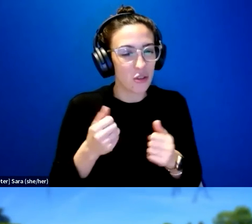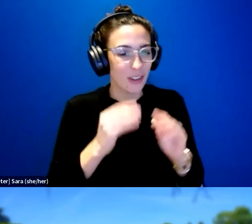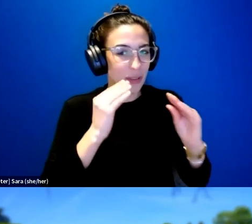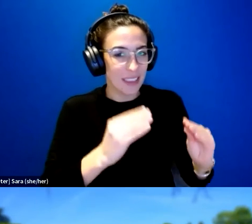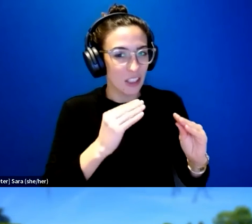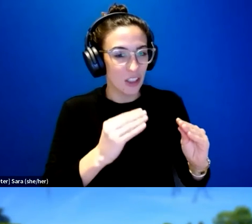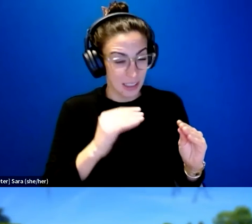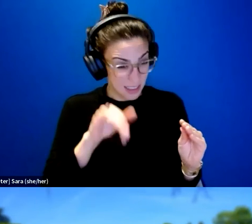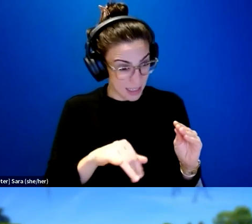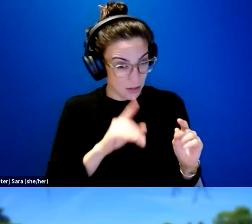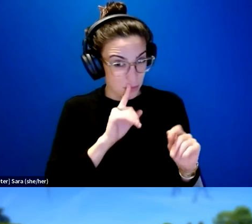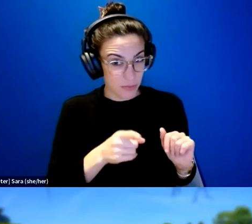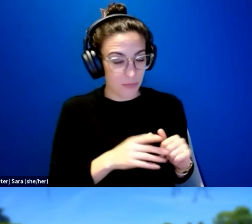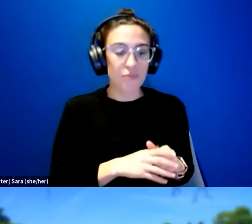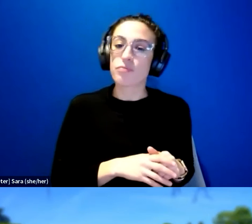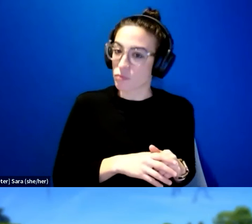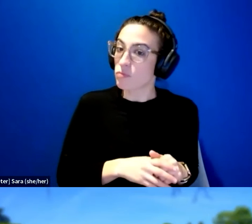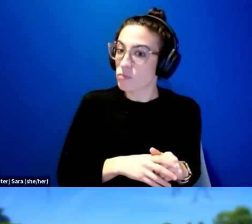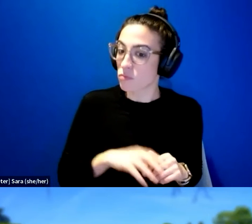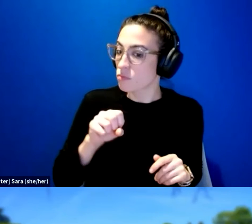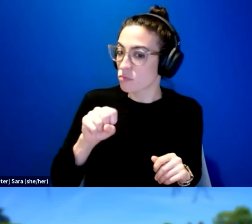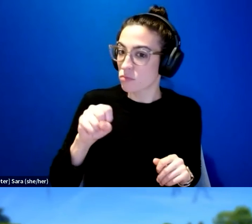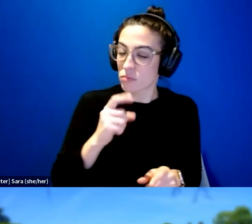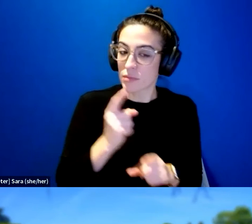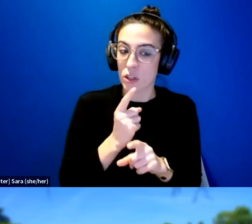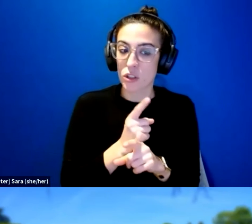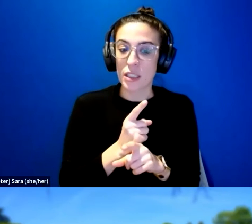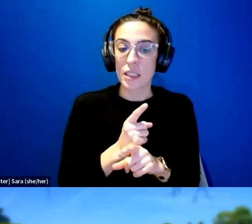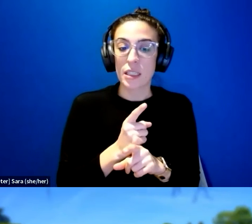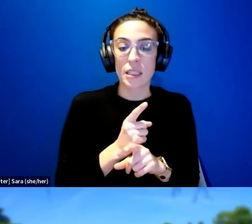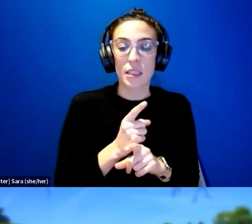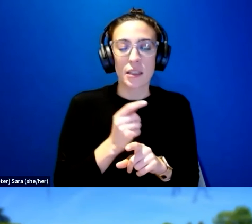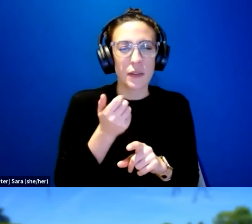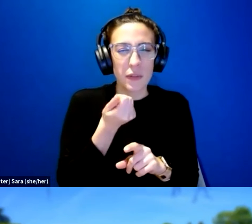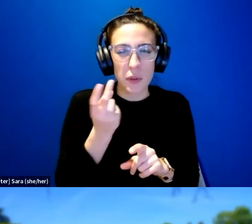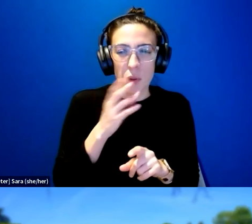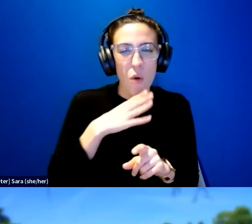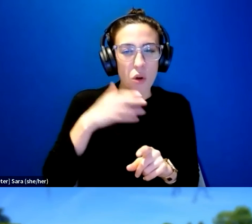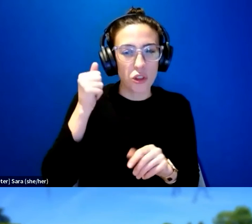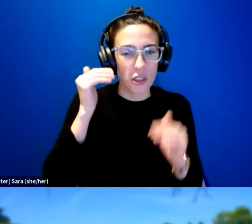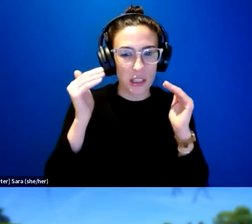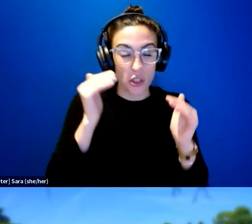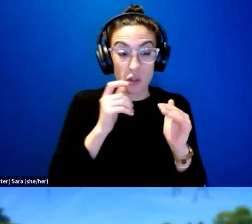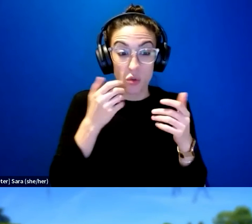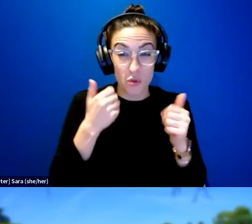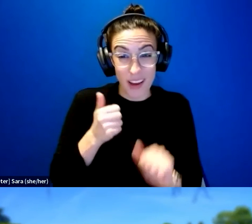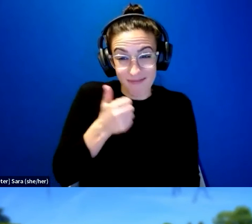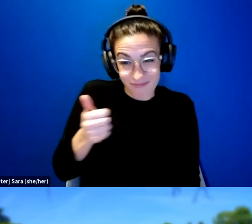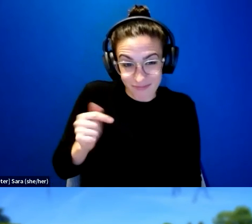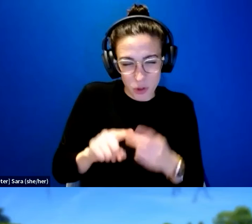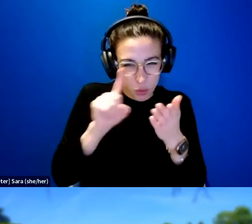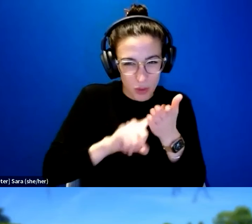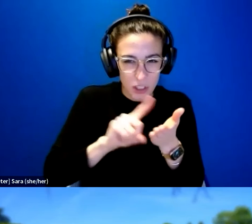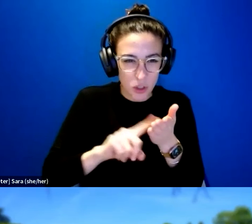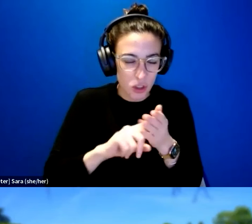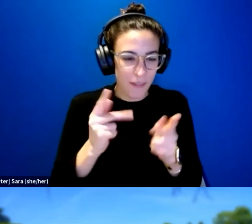that accurate? Yes, yes, that's quite accurate. There were very few older adults who actually tried to research themselves on tools that